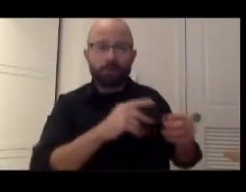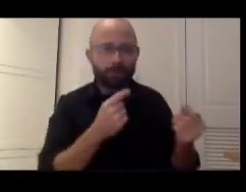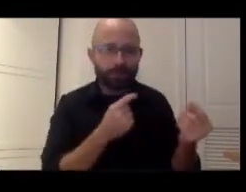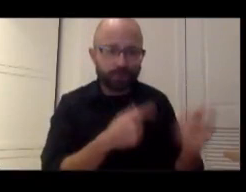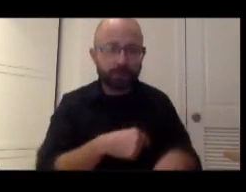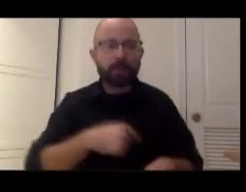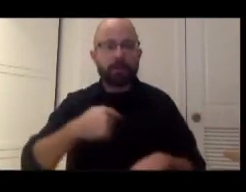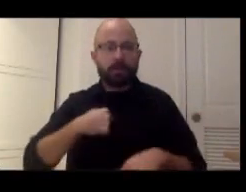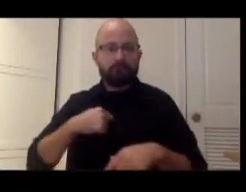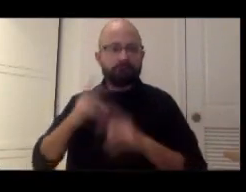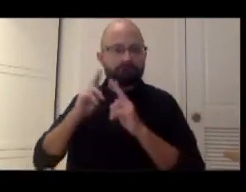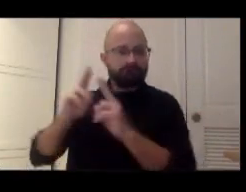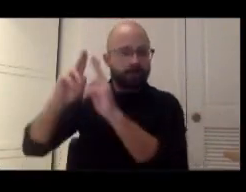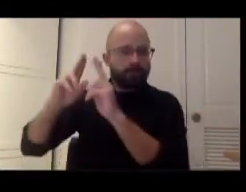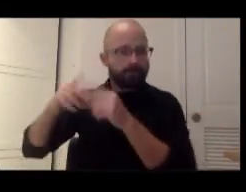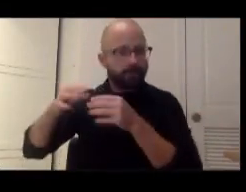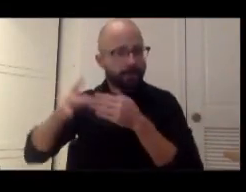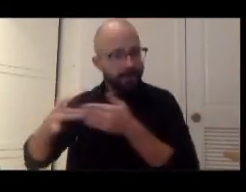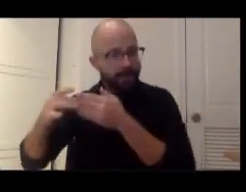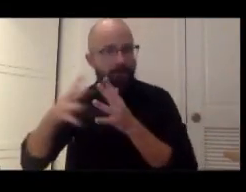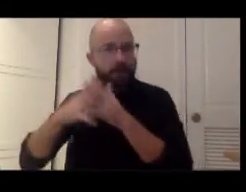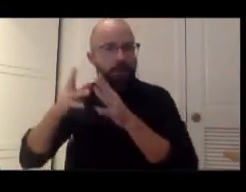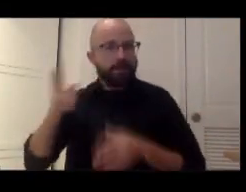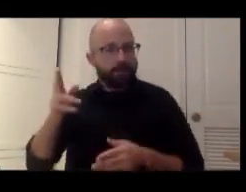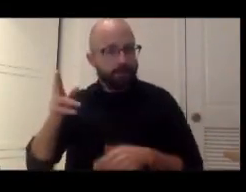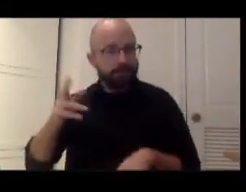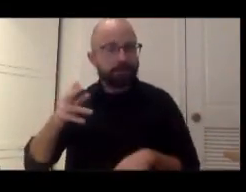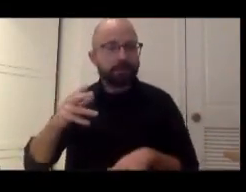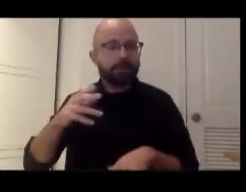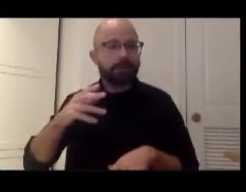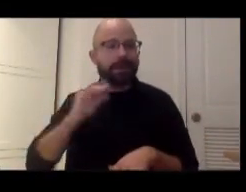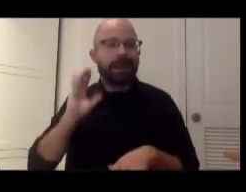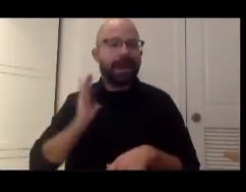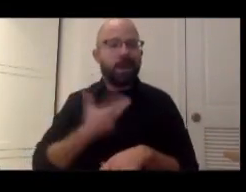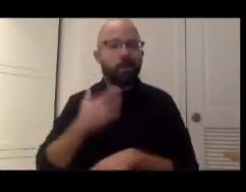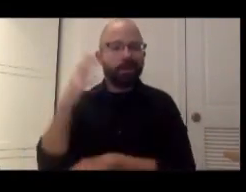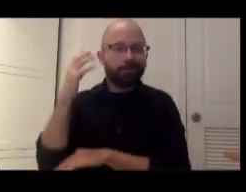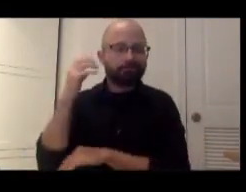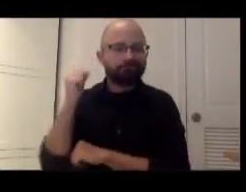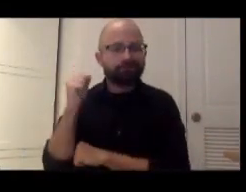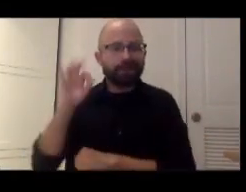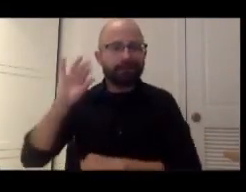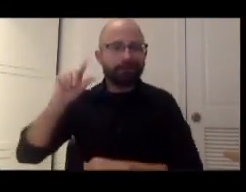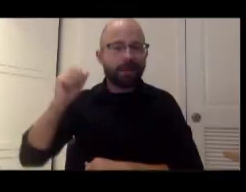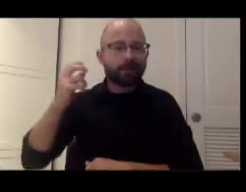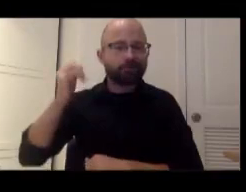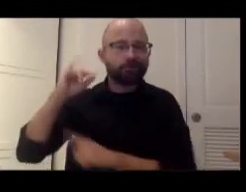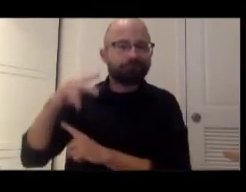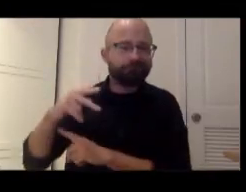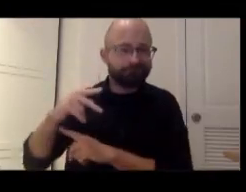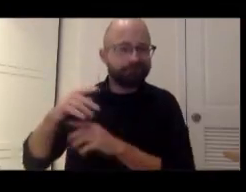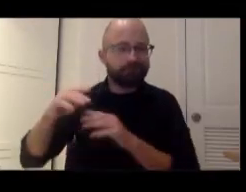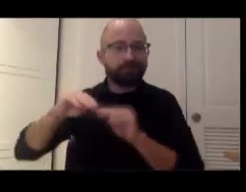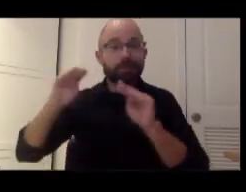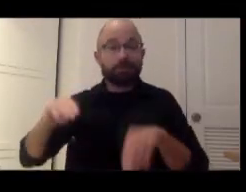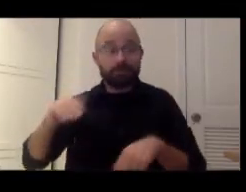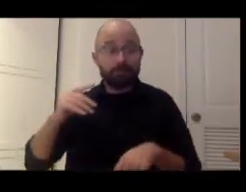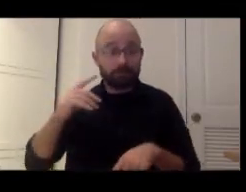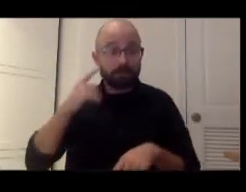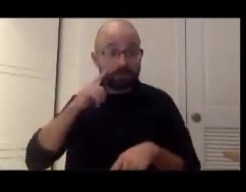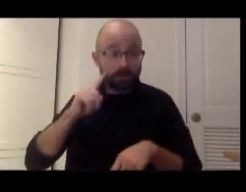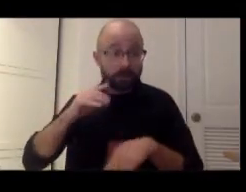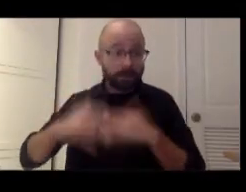now the American History Museum, the kind of the big old white flagship museum, if you will, for longer in COVID than I did in the